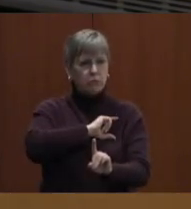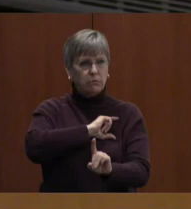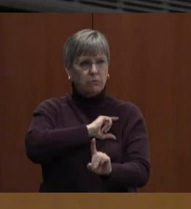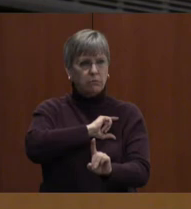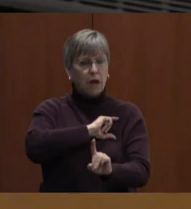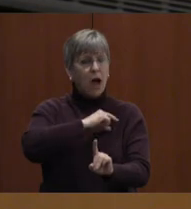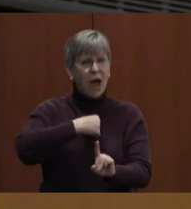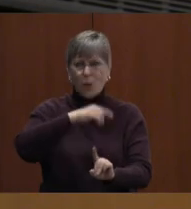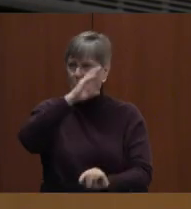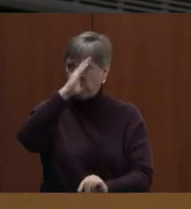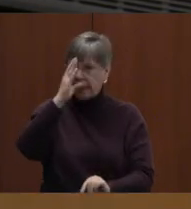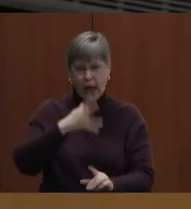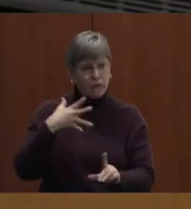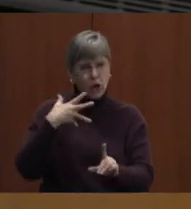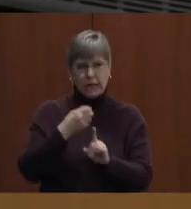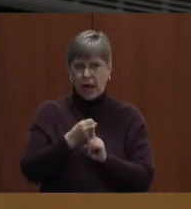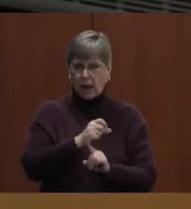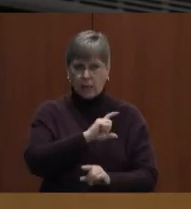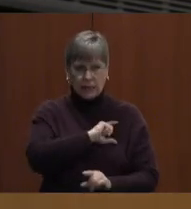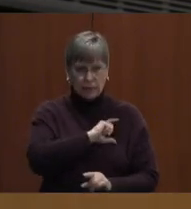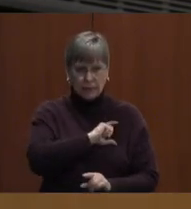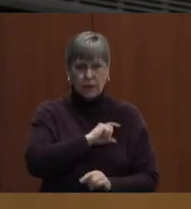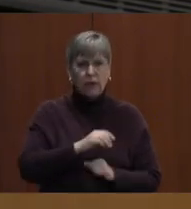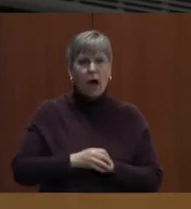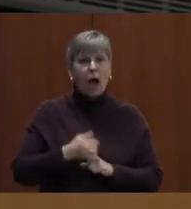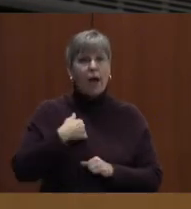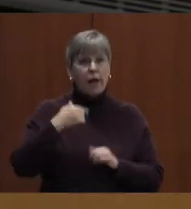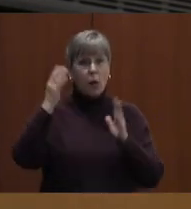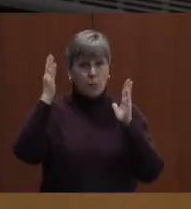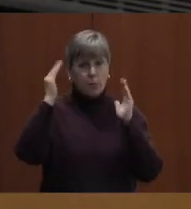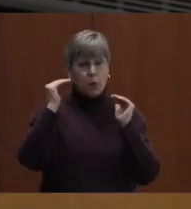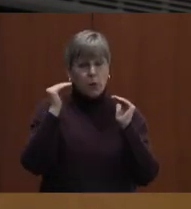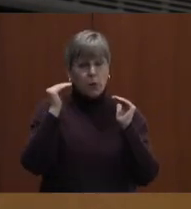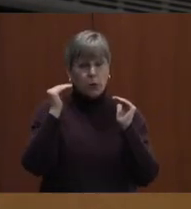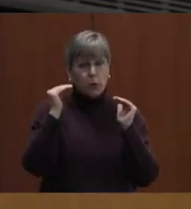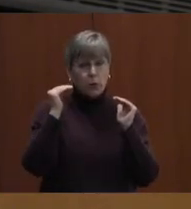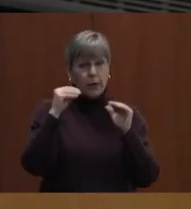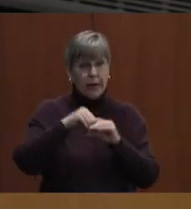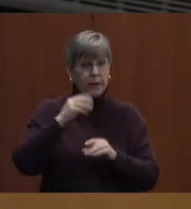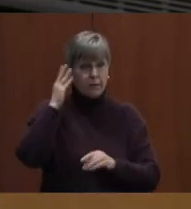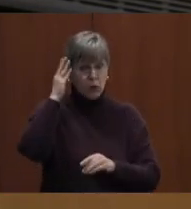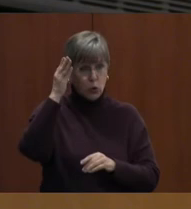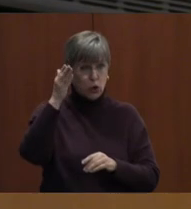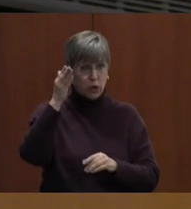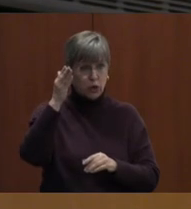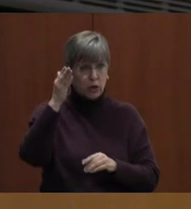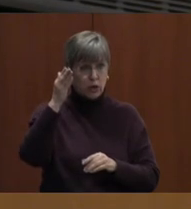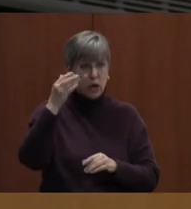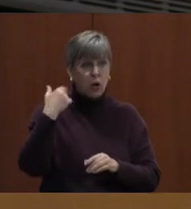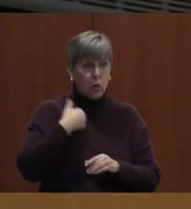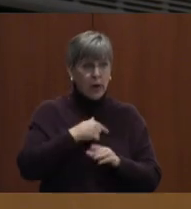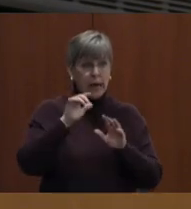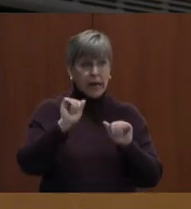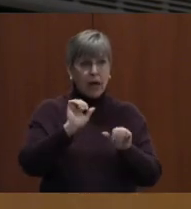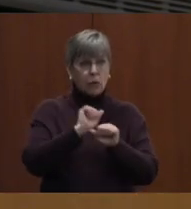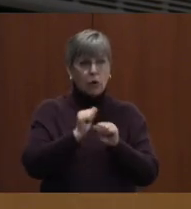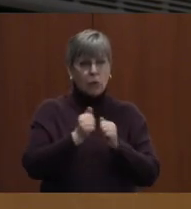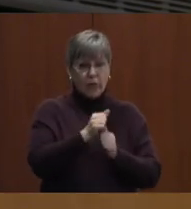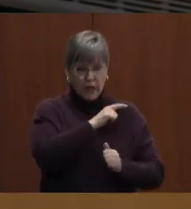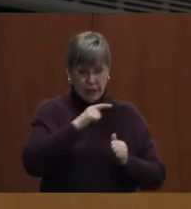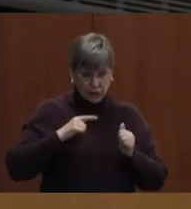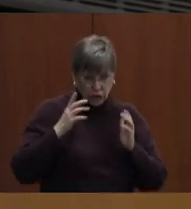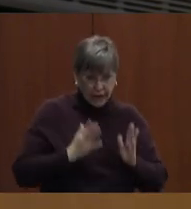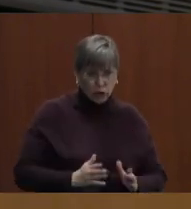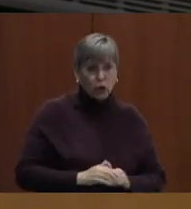would have never attacked them. And hope that in the future that we can work with our legislators